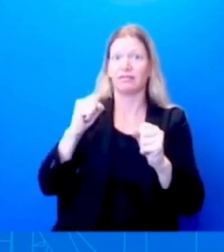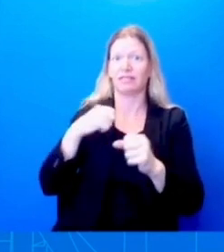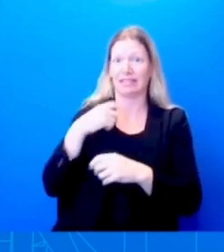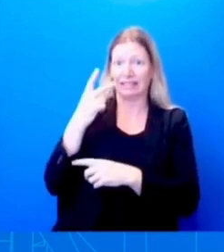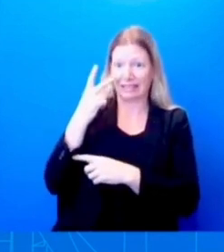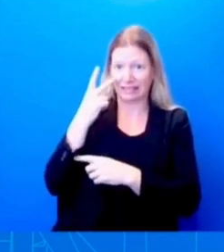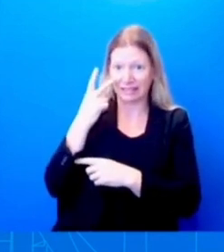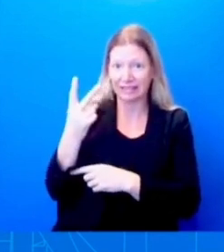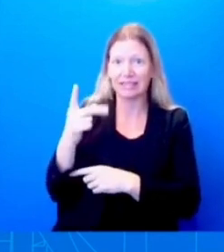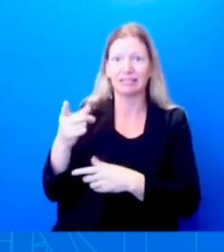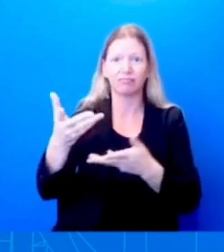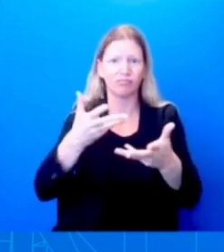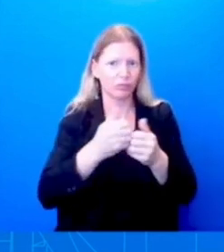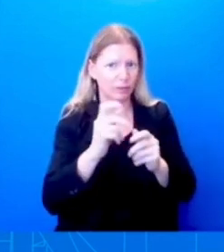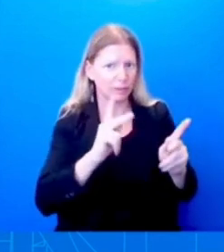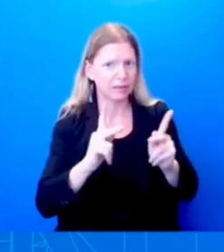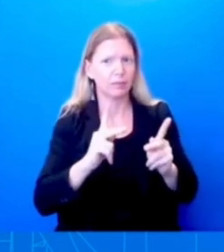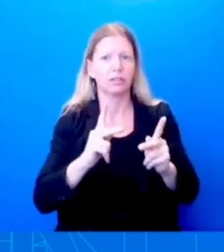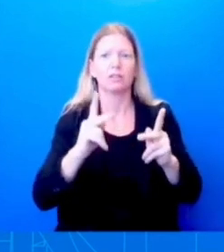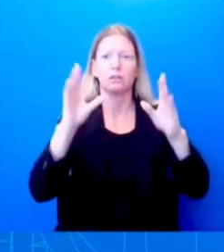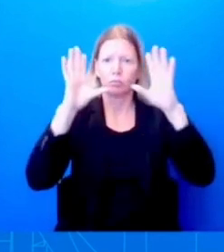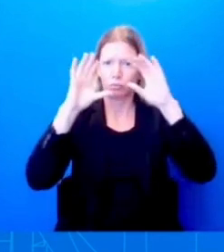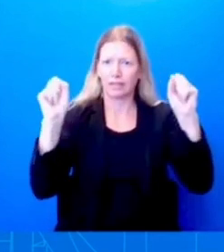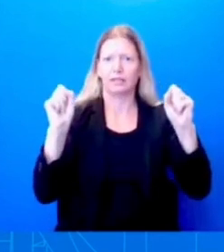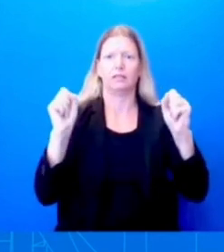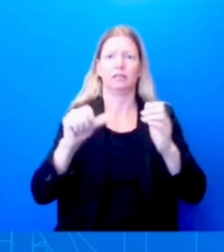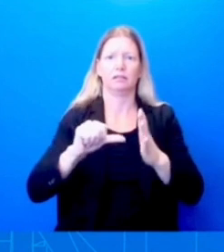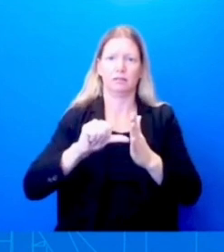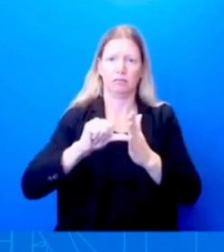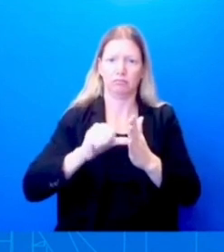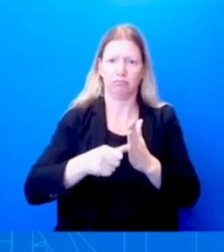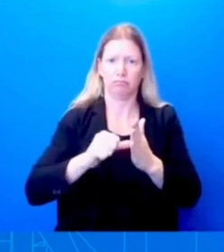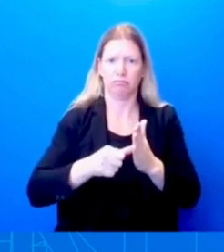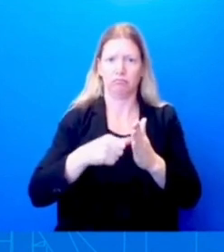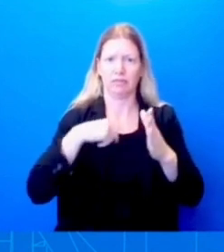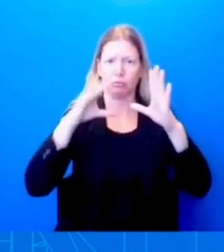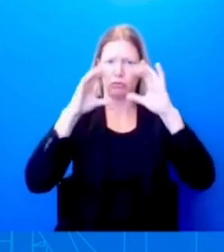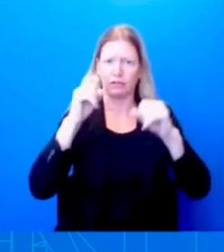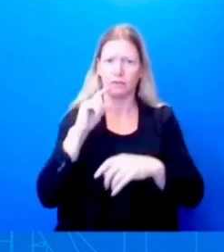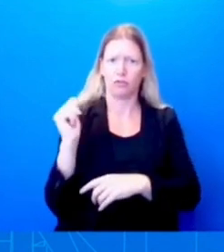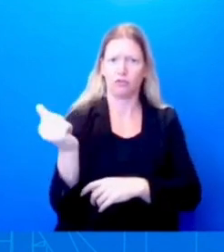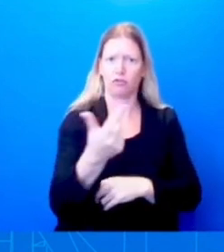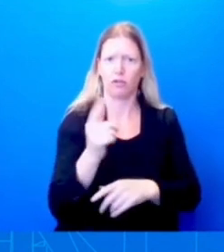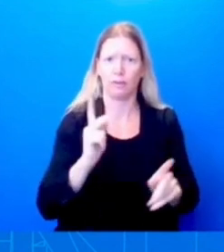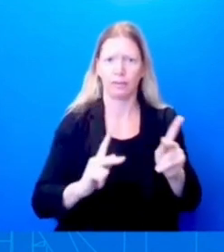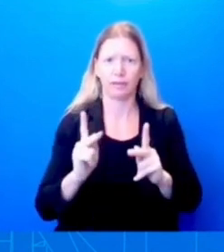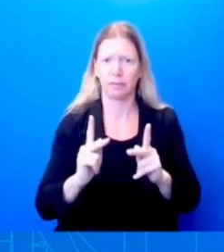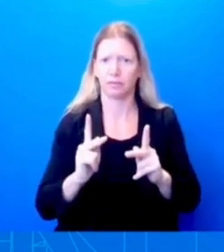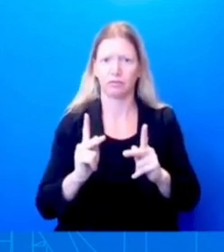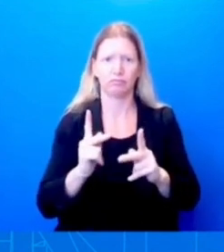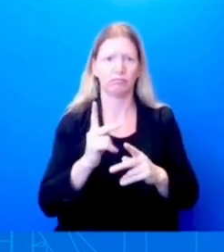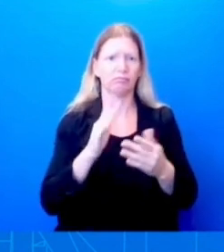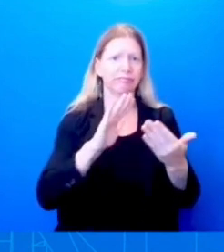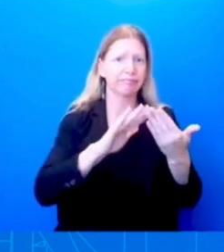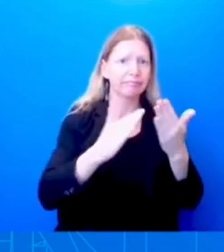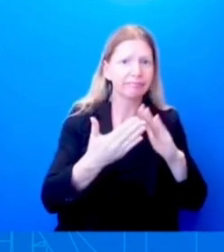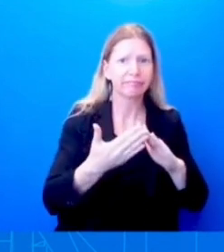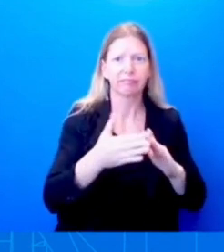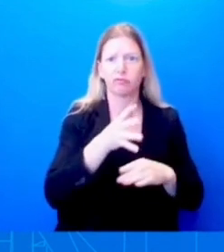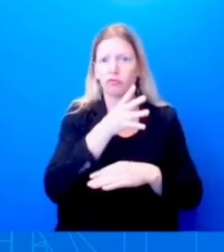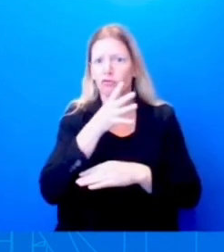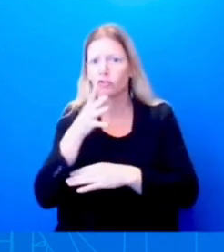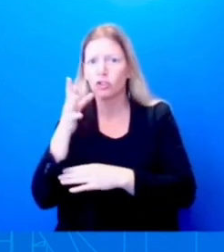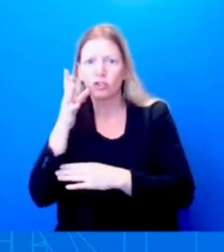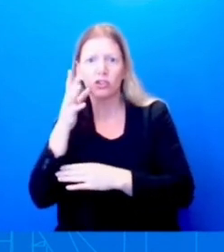of the United States of America. He speaks to people on both sides of the line, urban, rural, and suburban America, and he speaks again in a way that brings